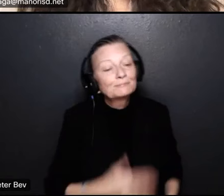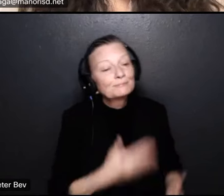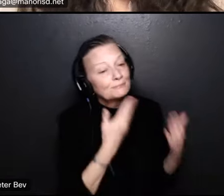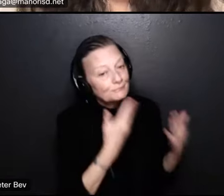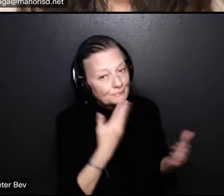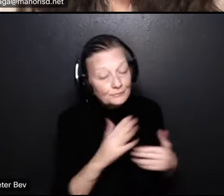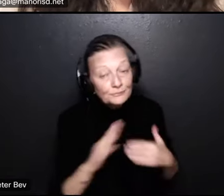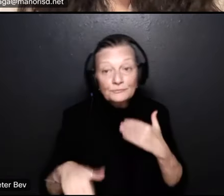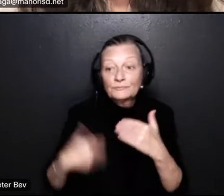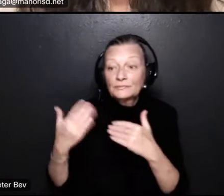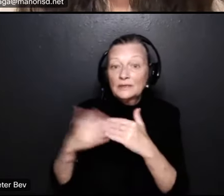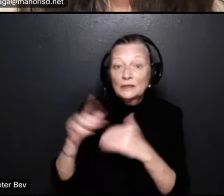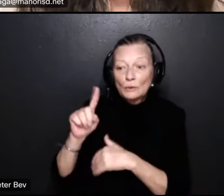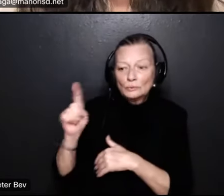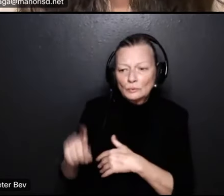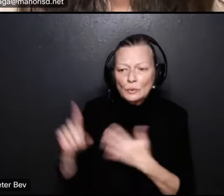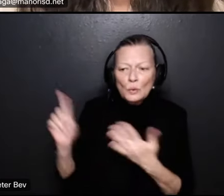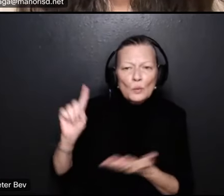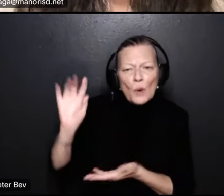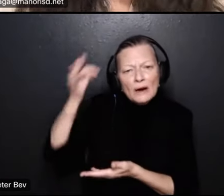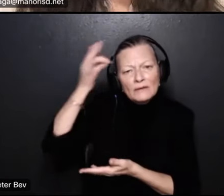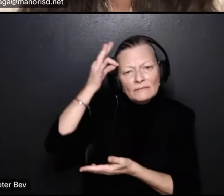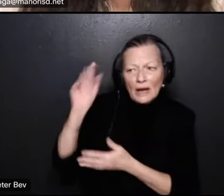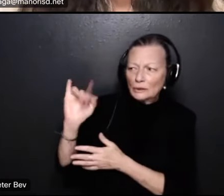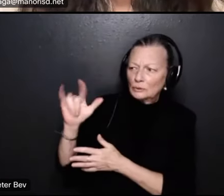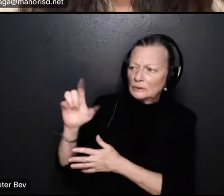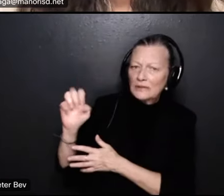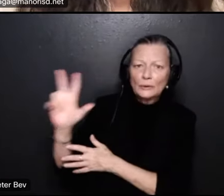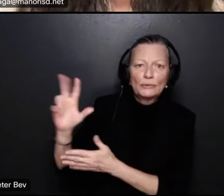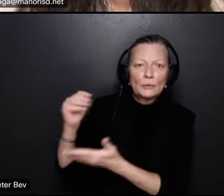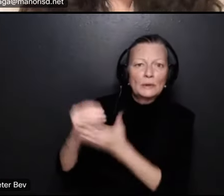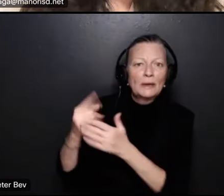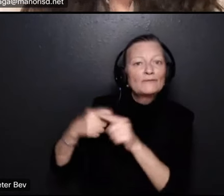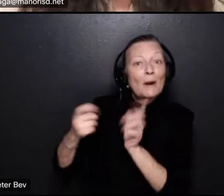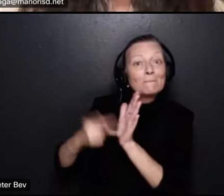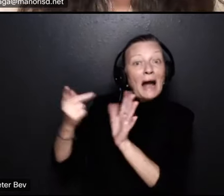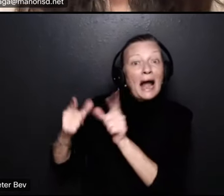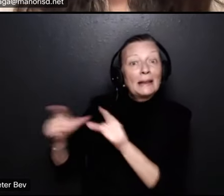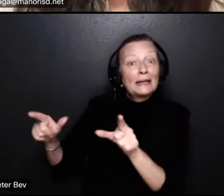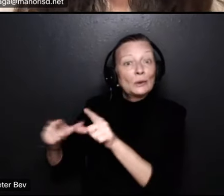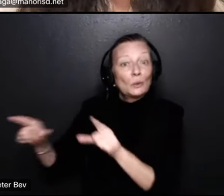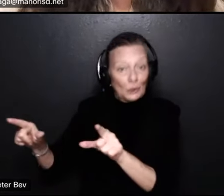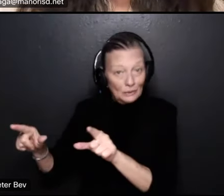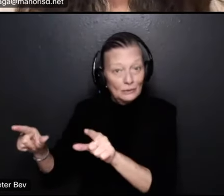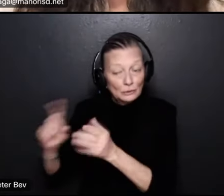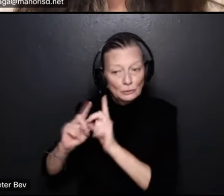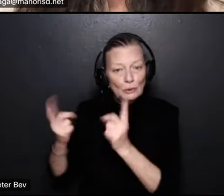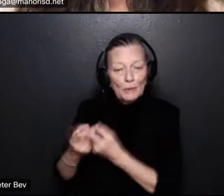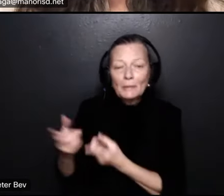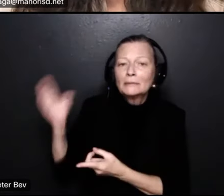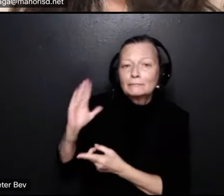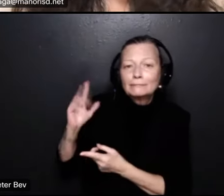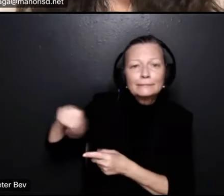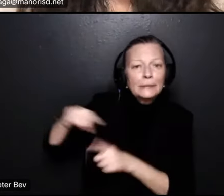is where does the federal title three money that the bilingual department receives go to in the past they would host community